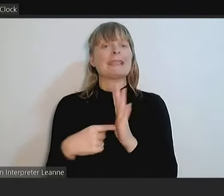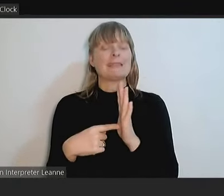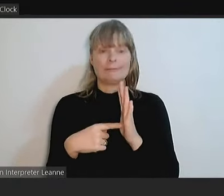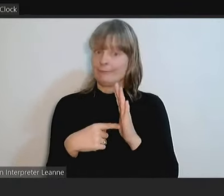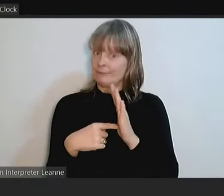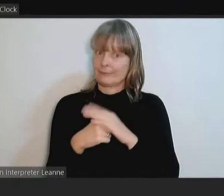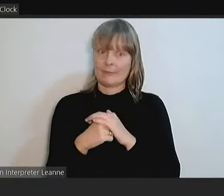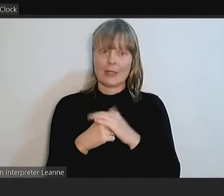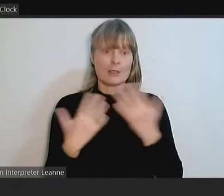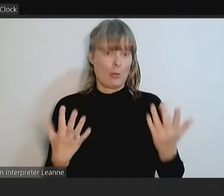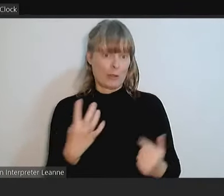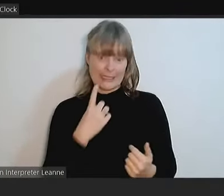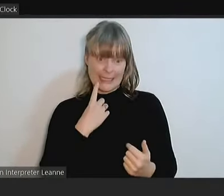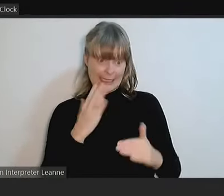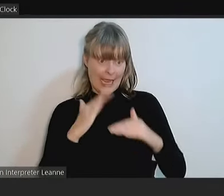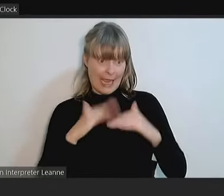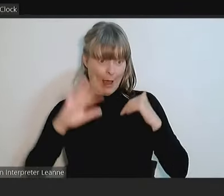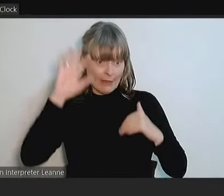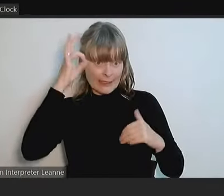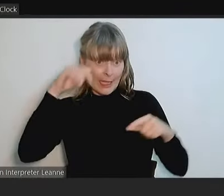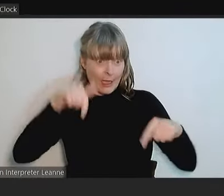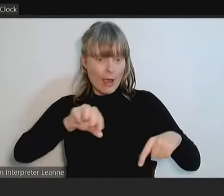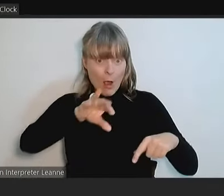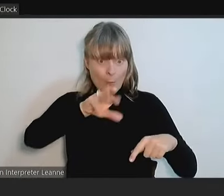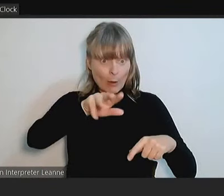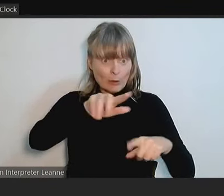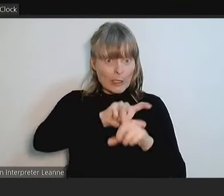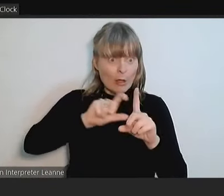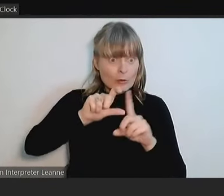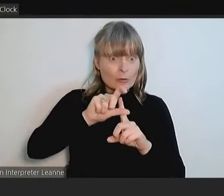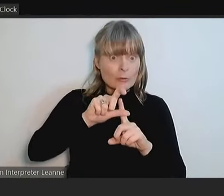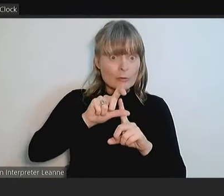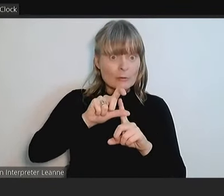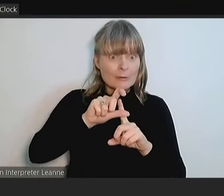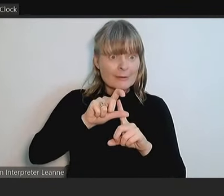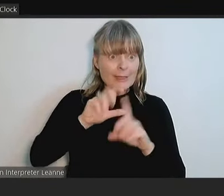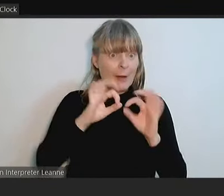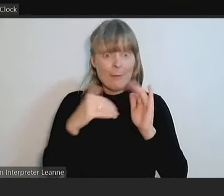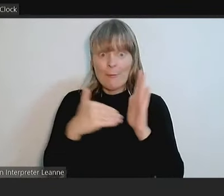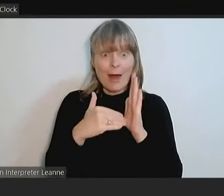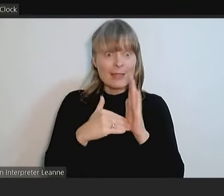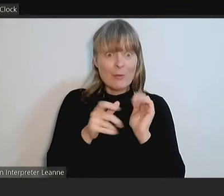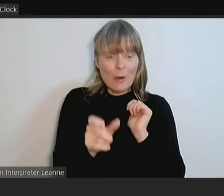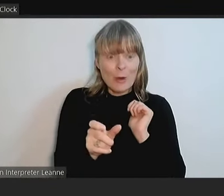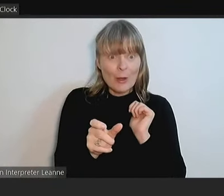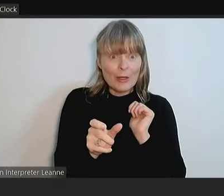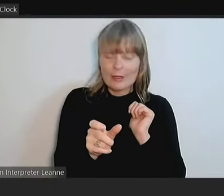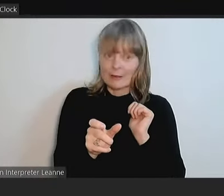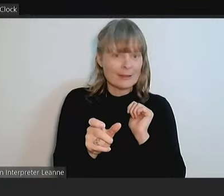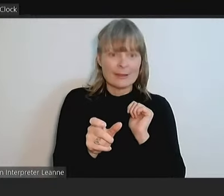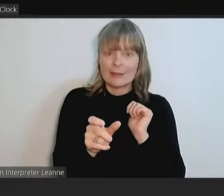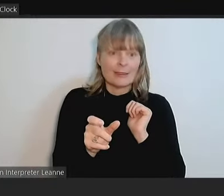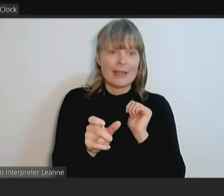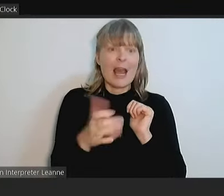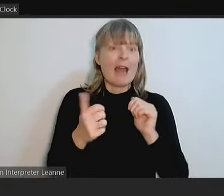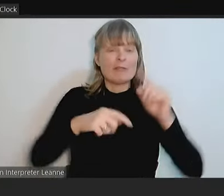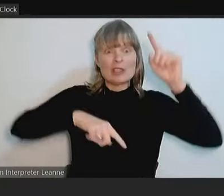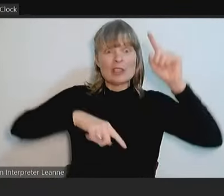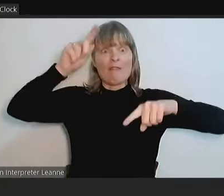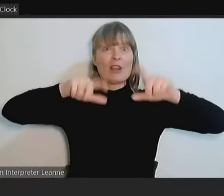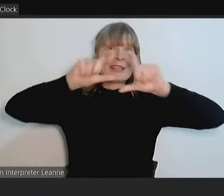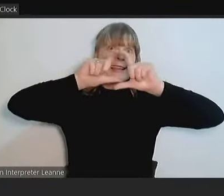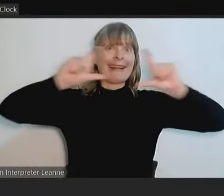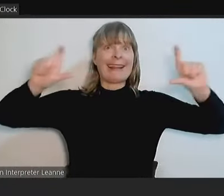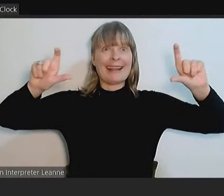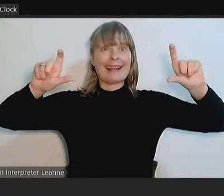about this council? Multiculturalism is not merely a buzz word. It is diluted under diversity banner. We